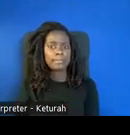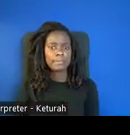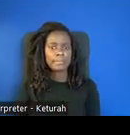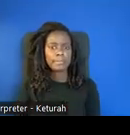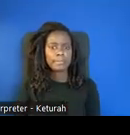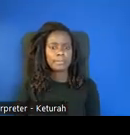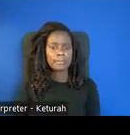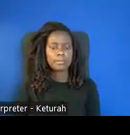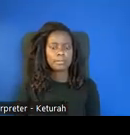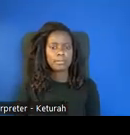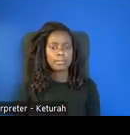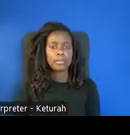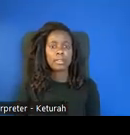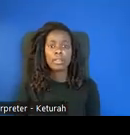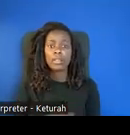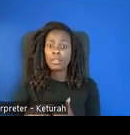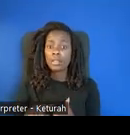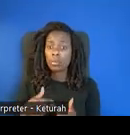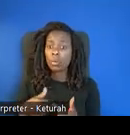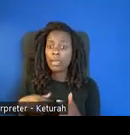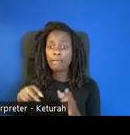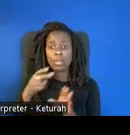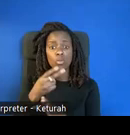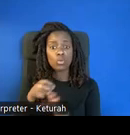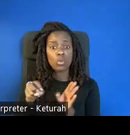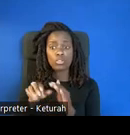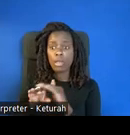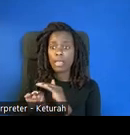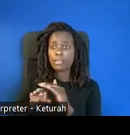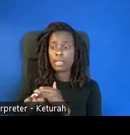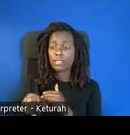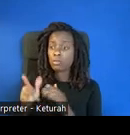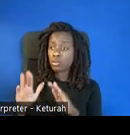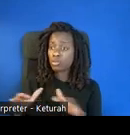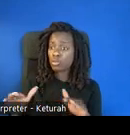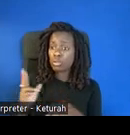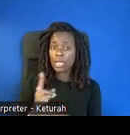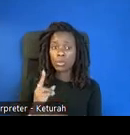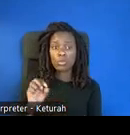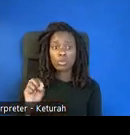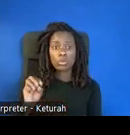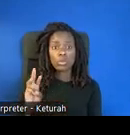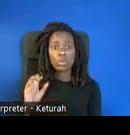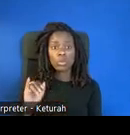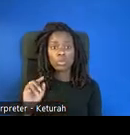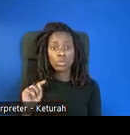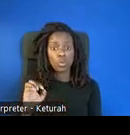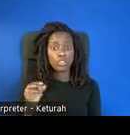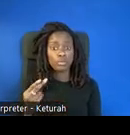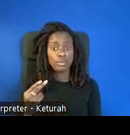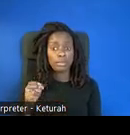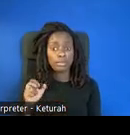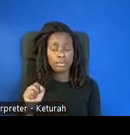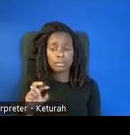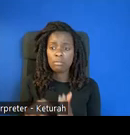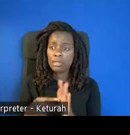And then we actually have switch access for kids who use switches to access things. This would require them using a